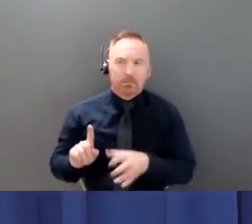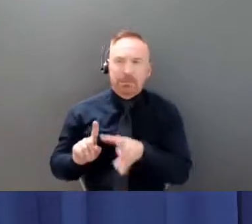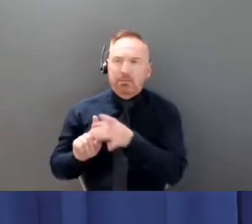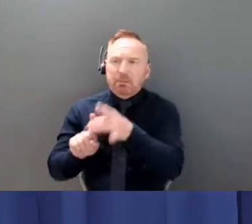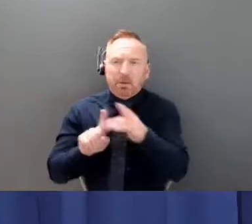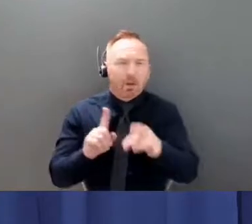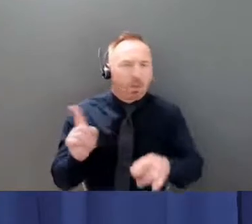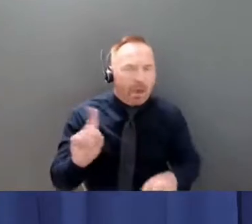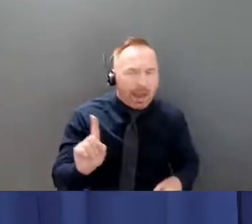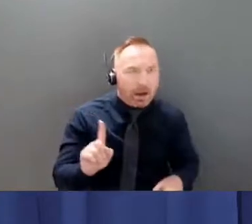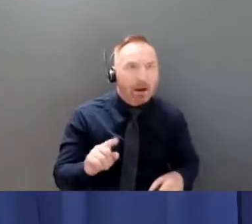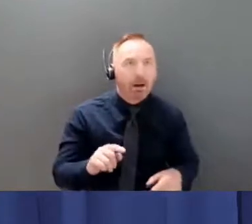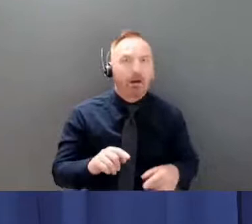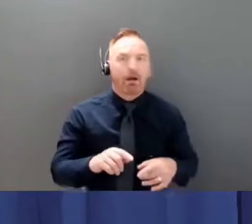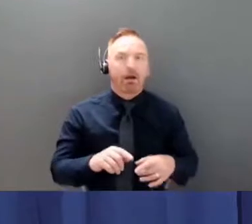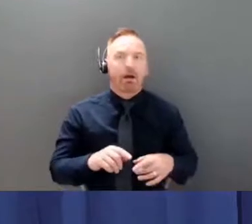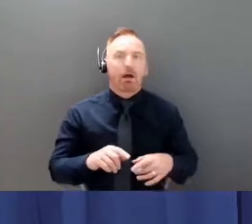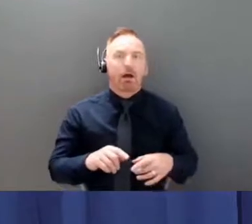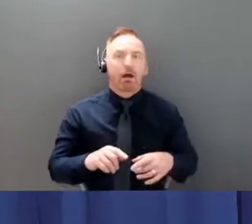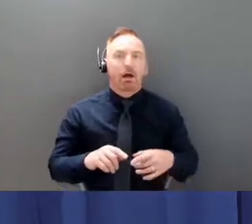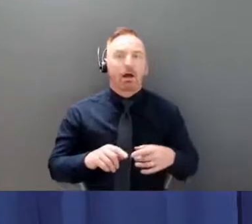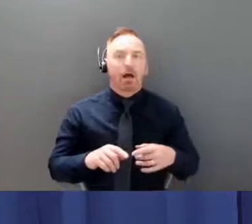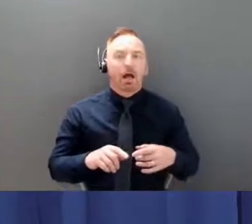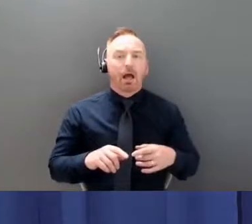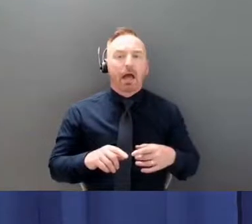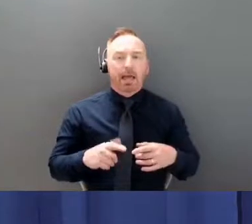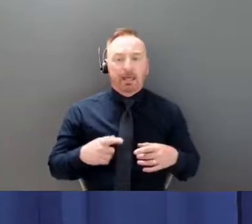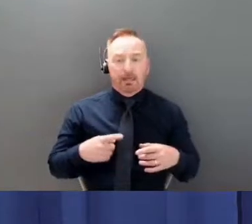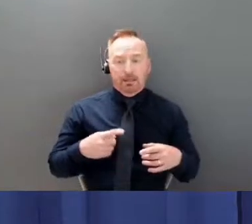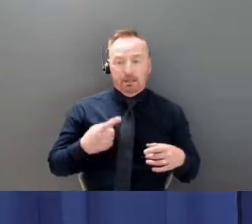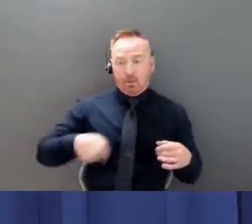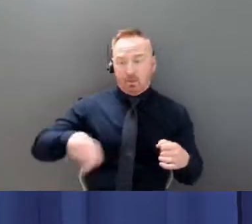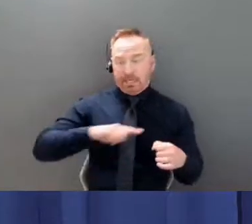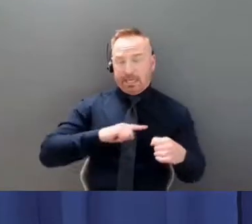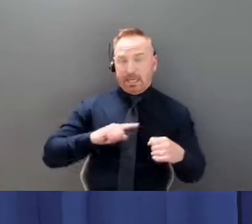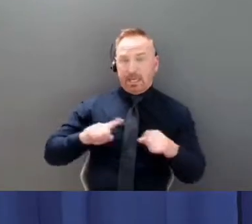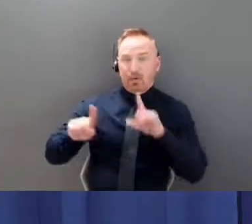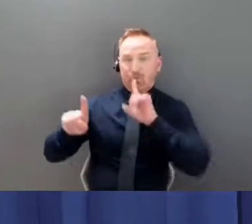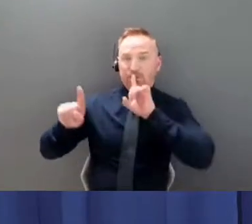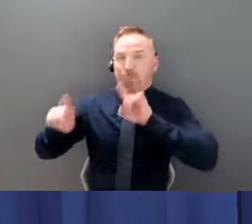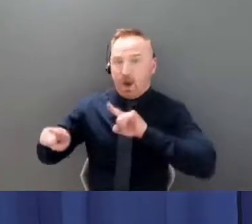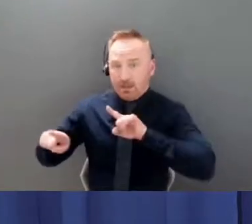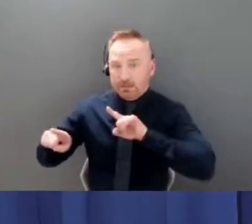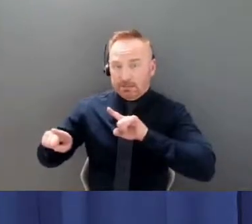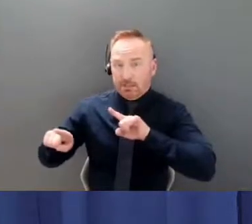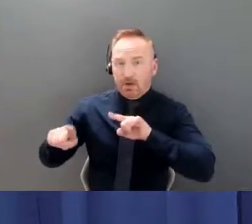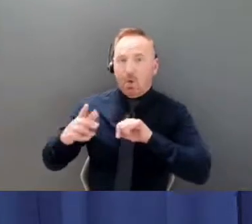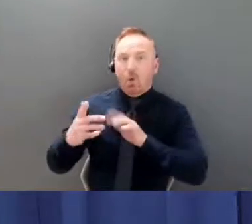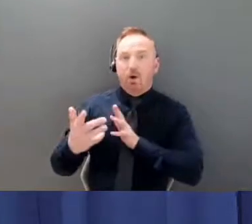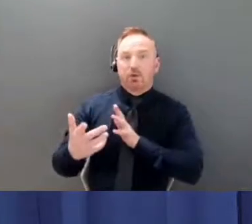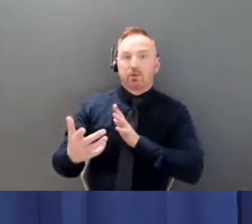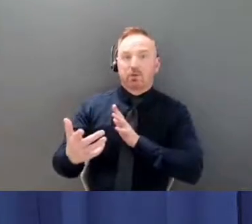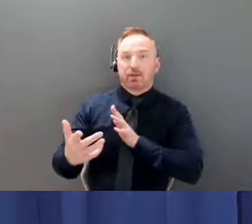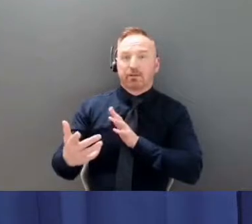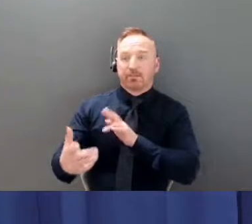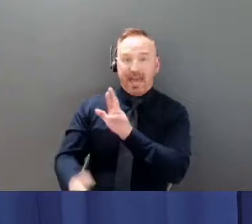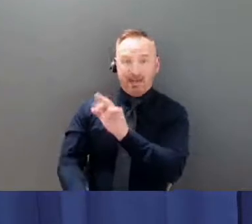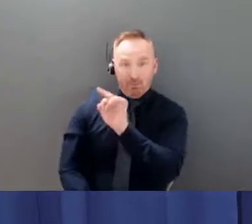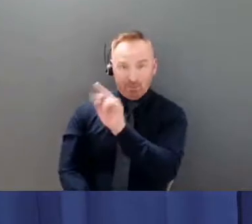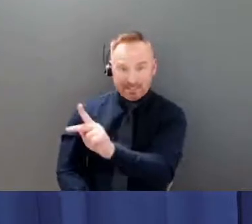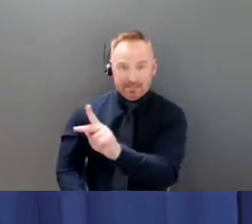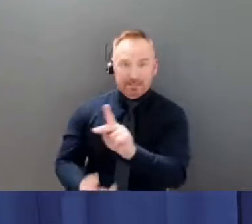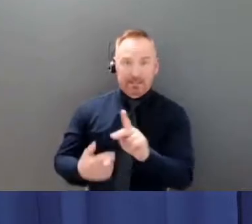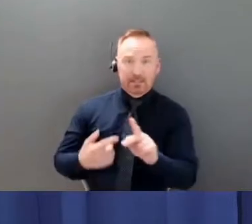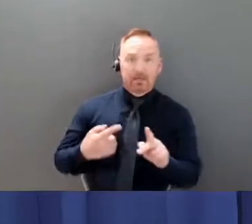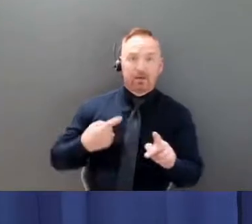we respond connect and and connect the response to the risk so so right now the focus is on